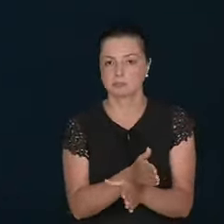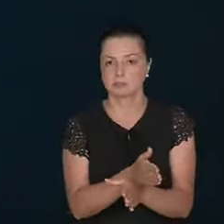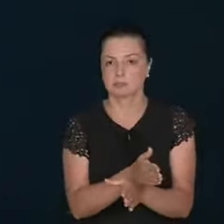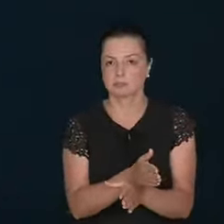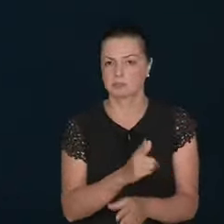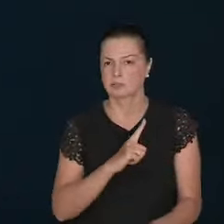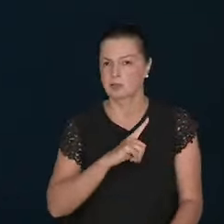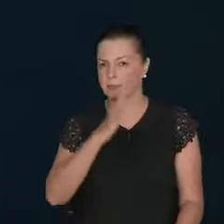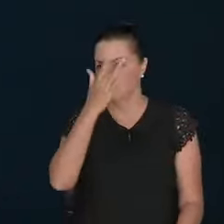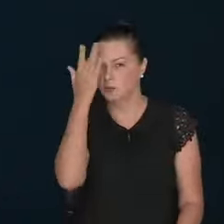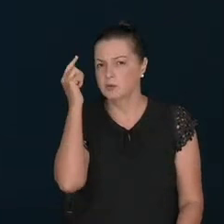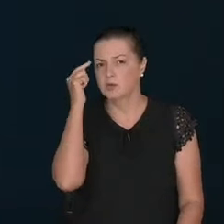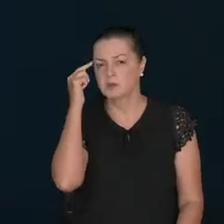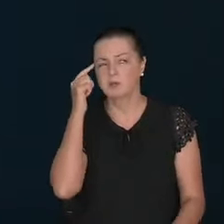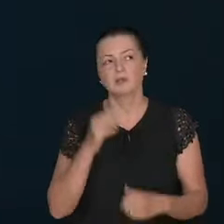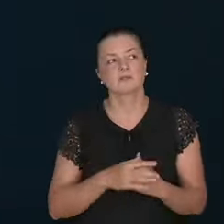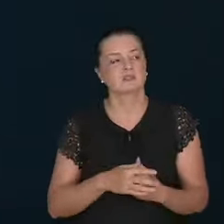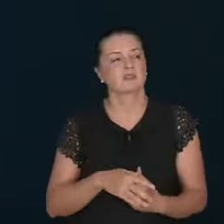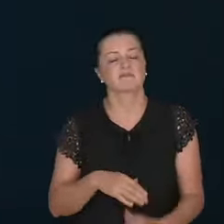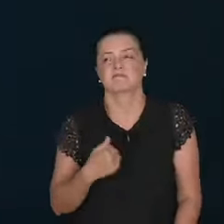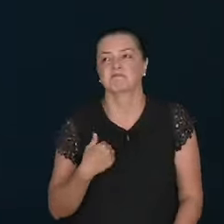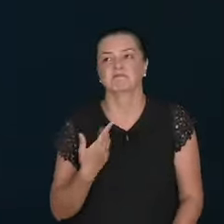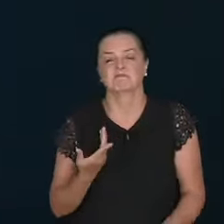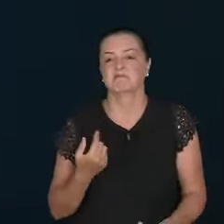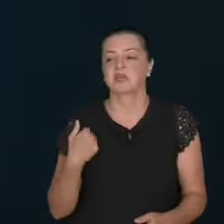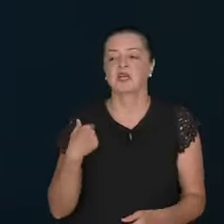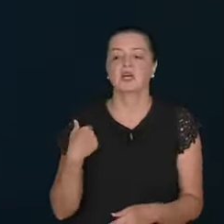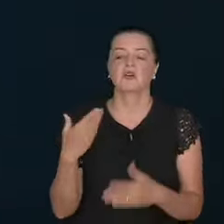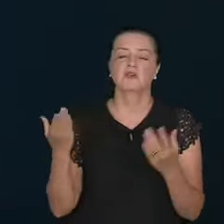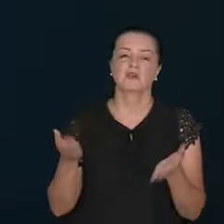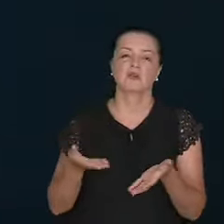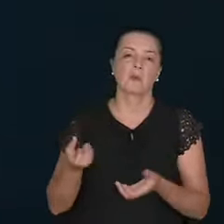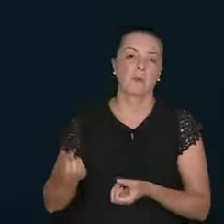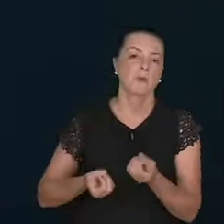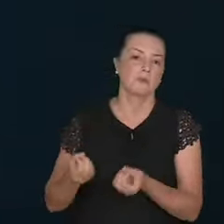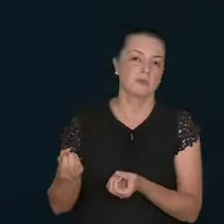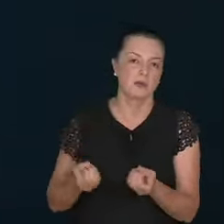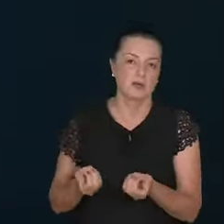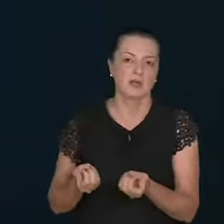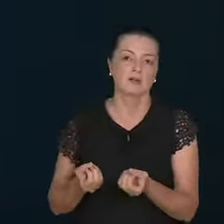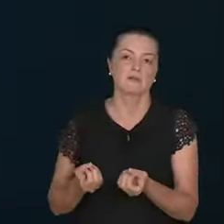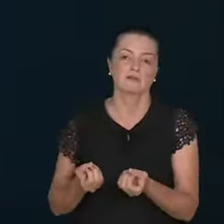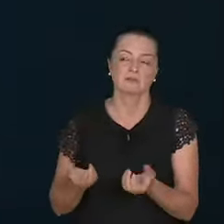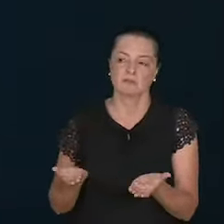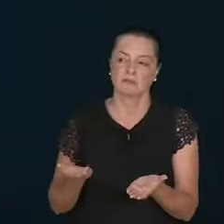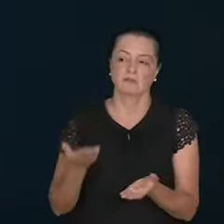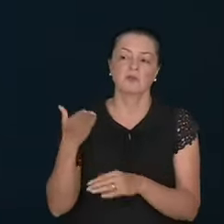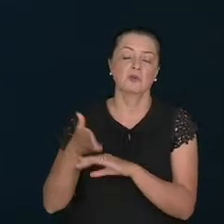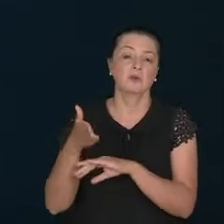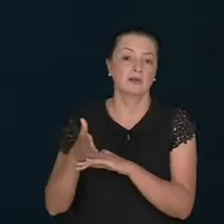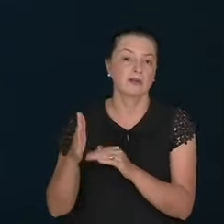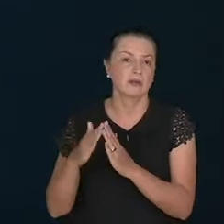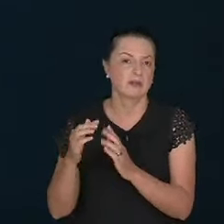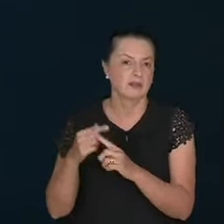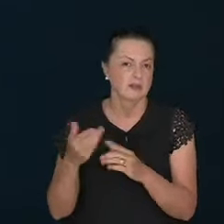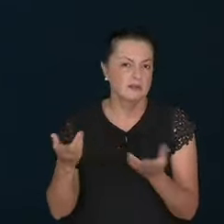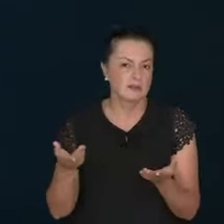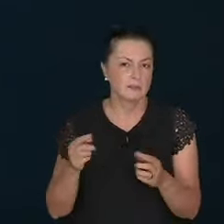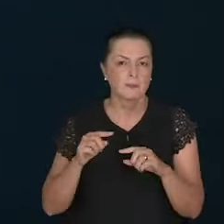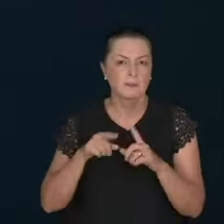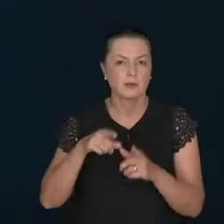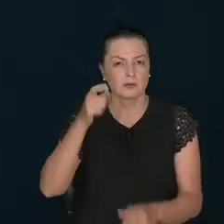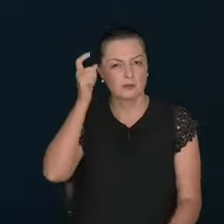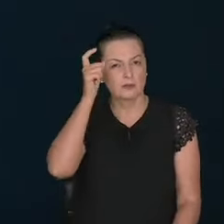They carry inside of them. The illusion. I've been doing the work of God. I'm doing the work of God. So.